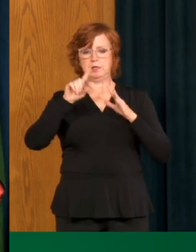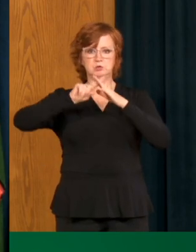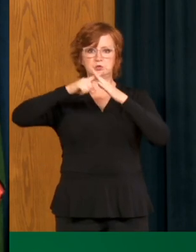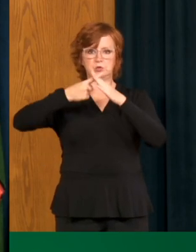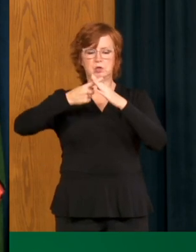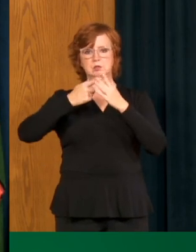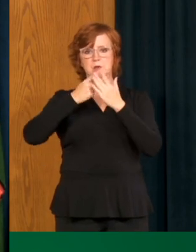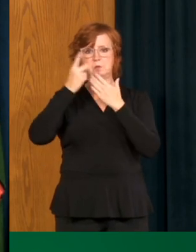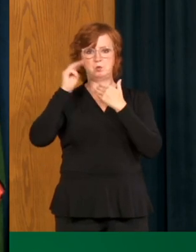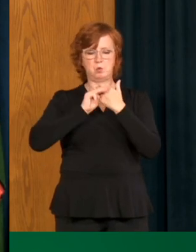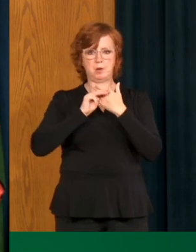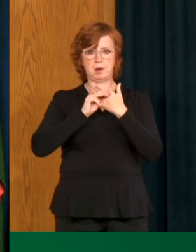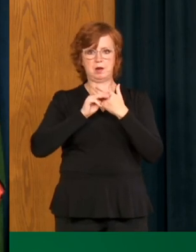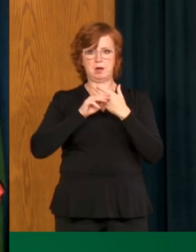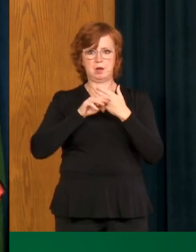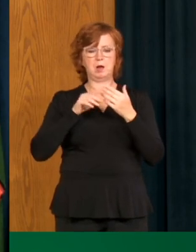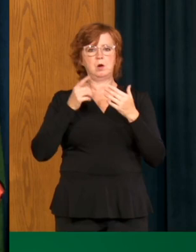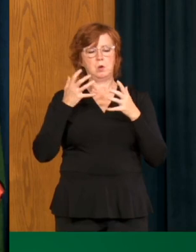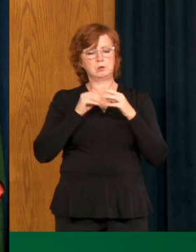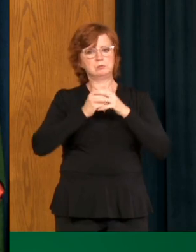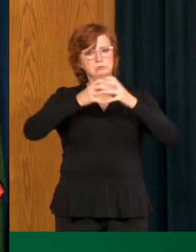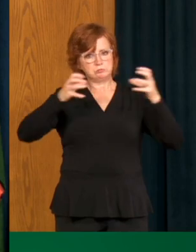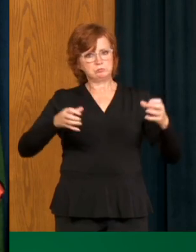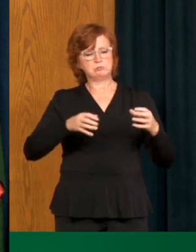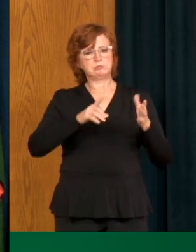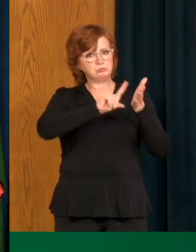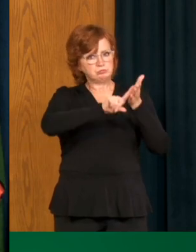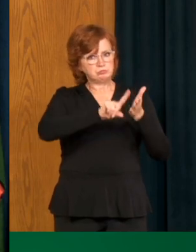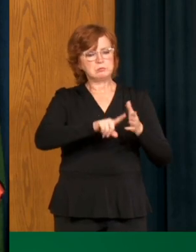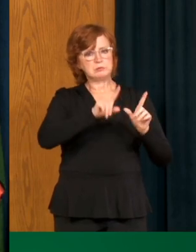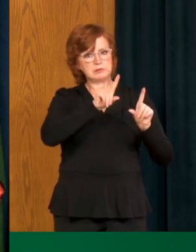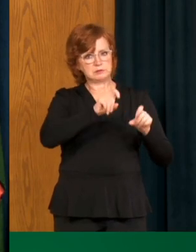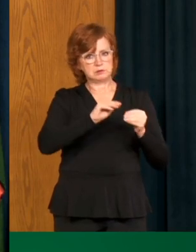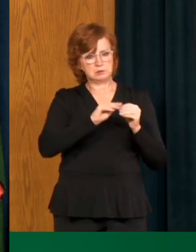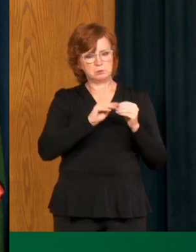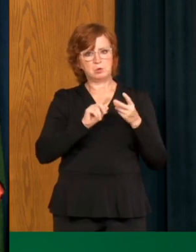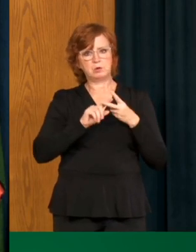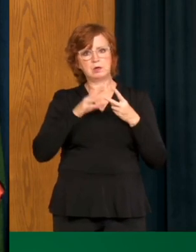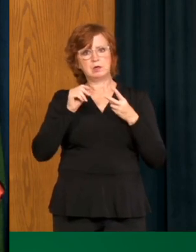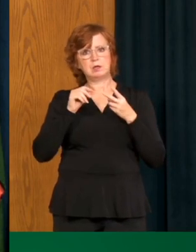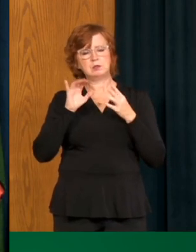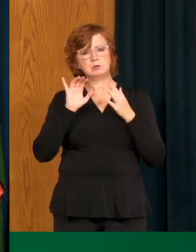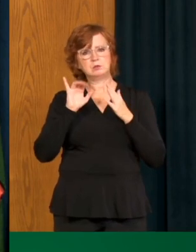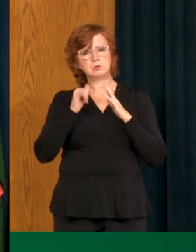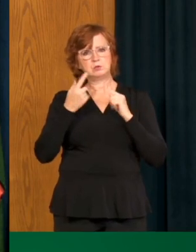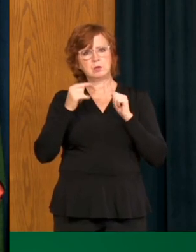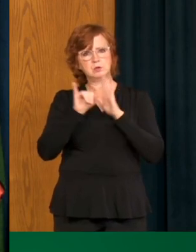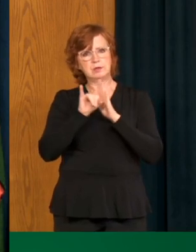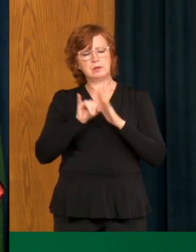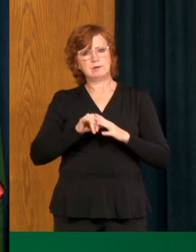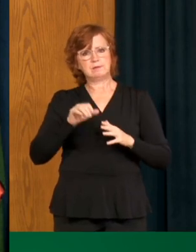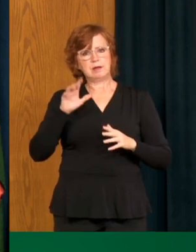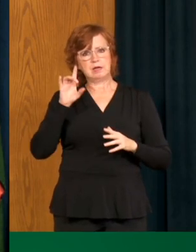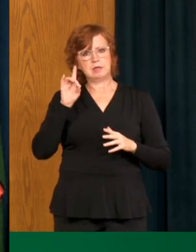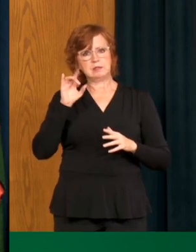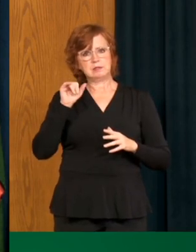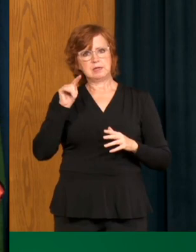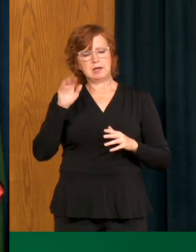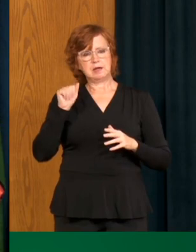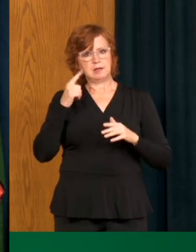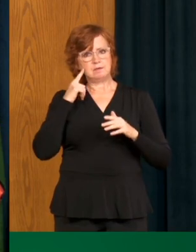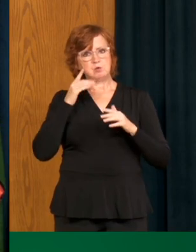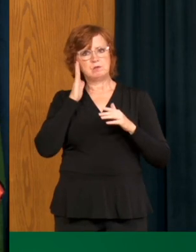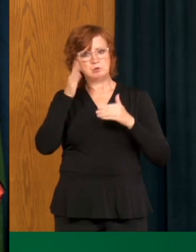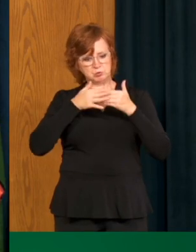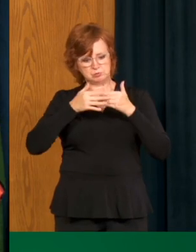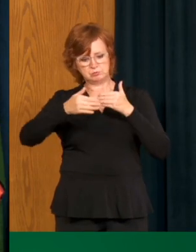expanded testing, contact tracing as well as some data management in the weeks and months ahead as we do have some months ahead of us